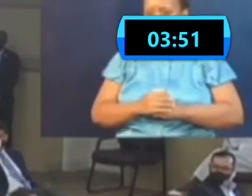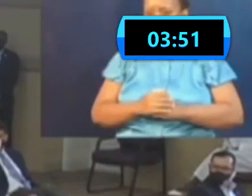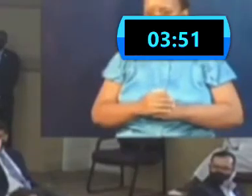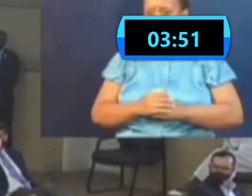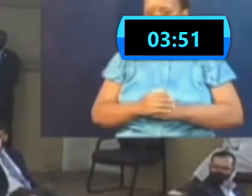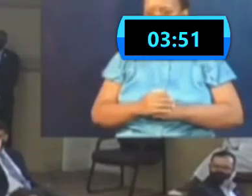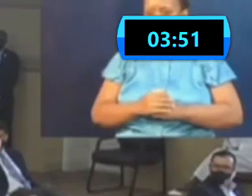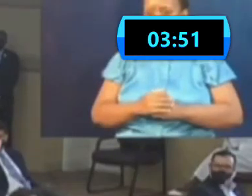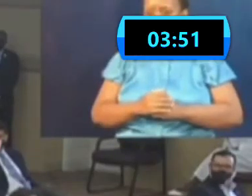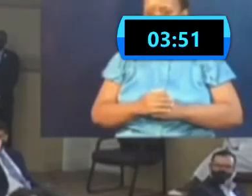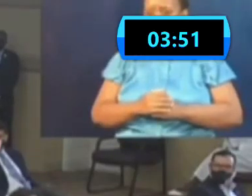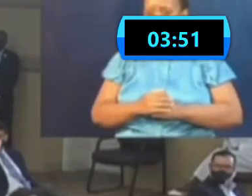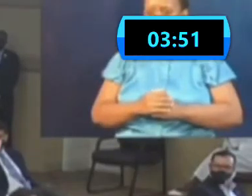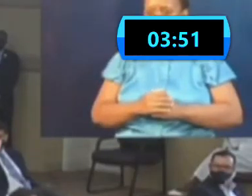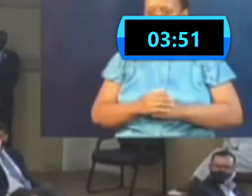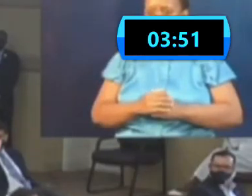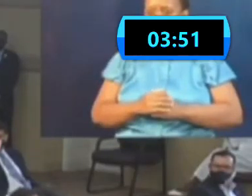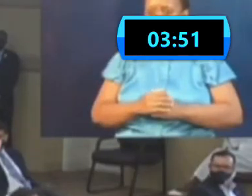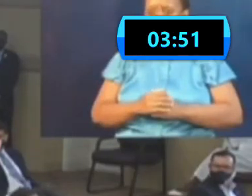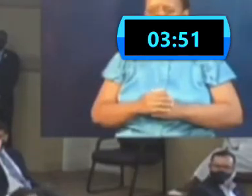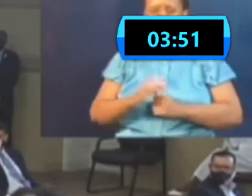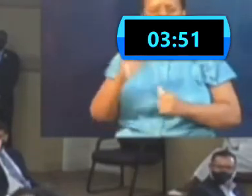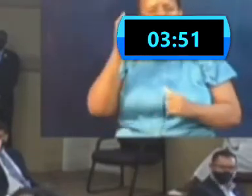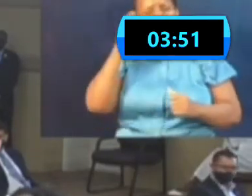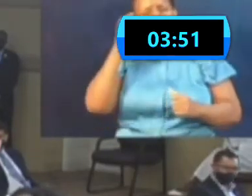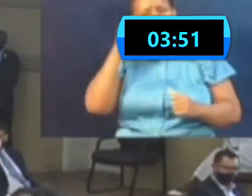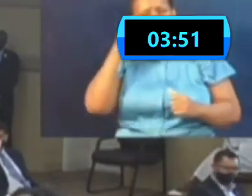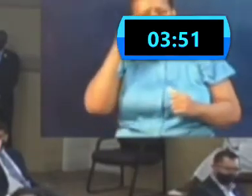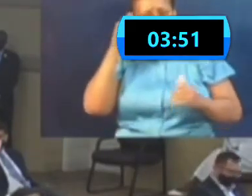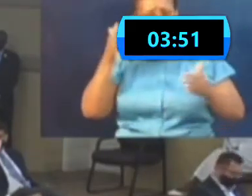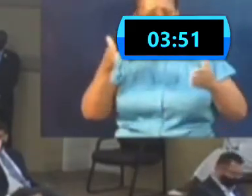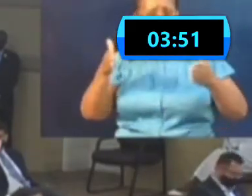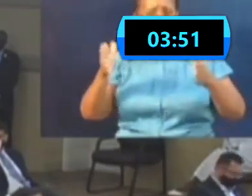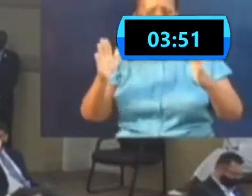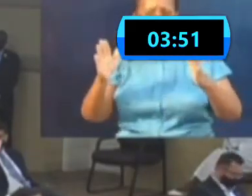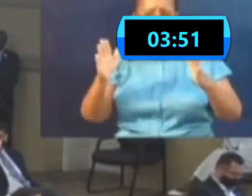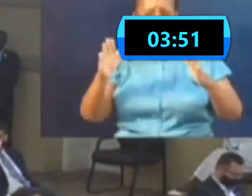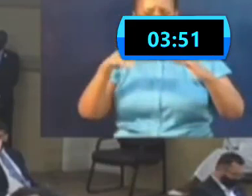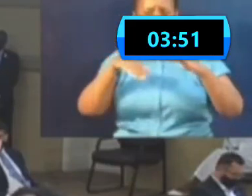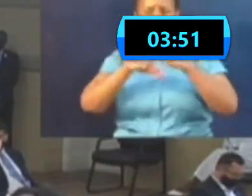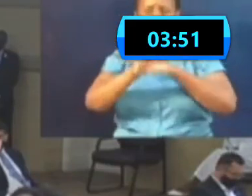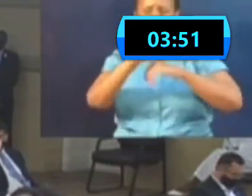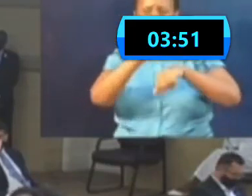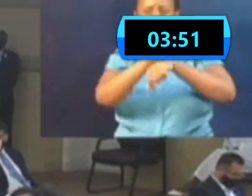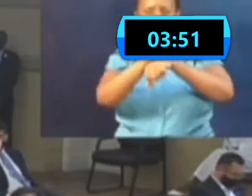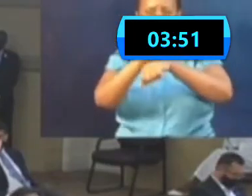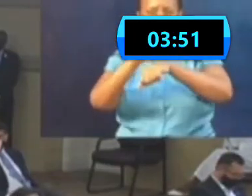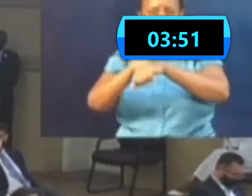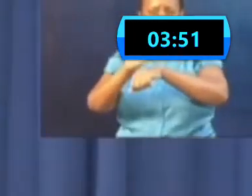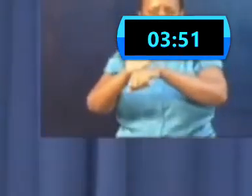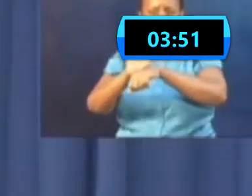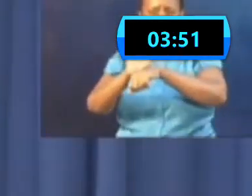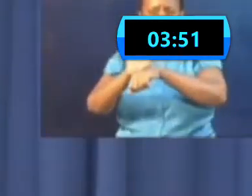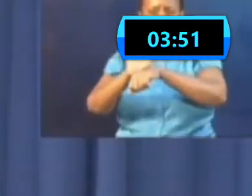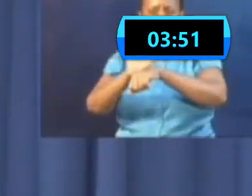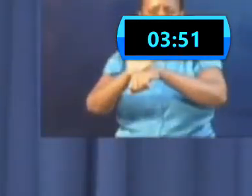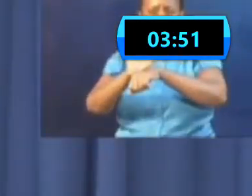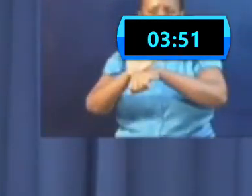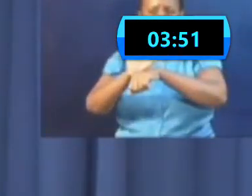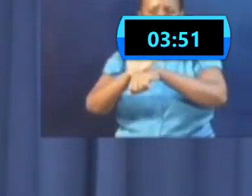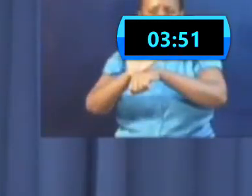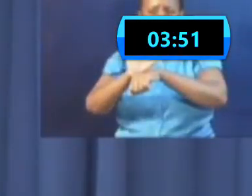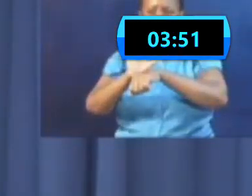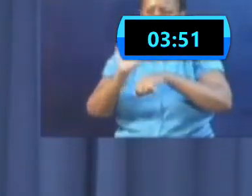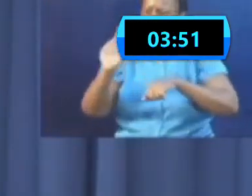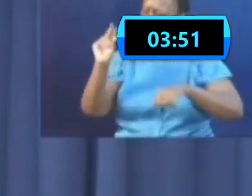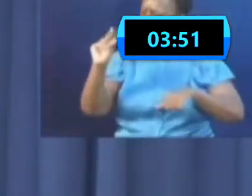and the mosques and the churches and live stream with... No, sir. No, sir. No, sir. No gatherings are allowed. We